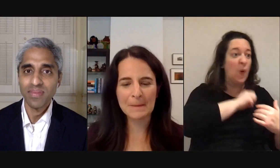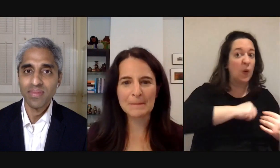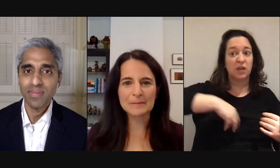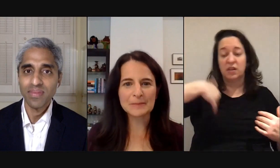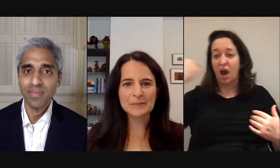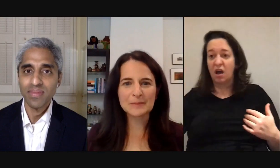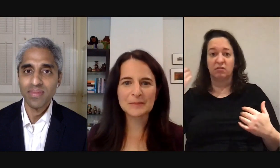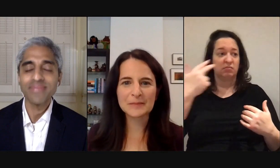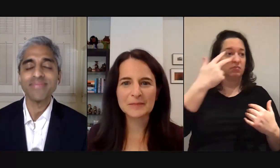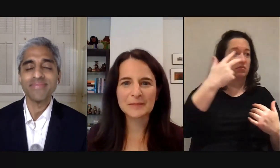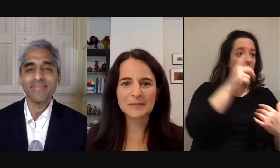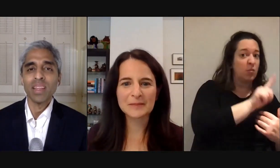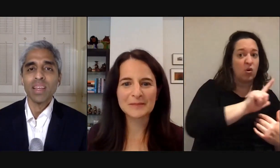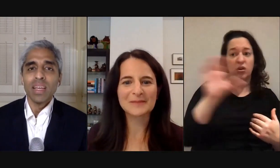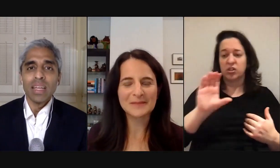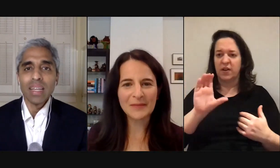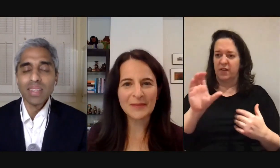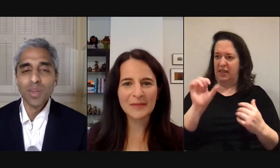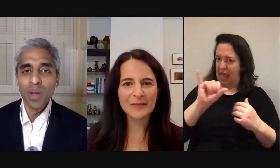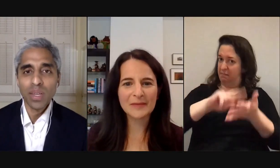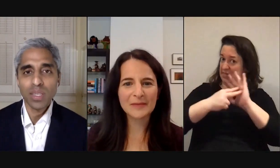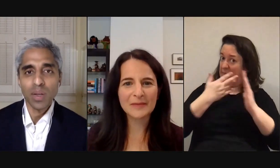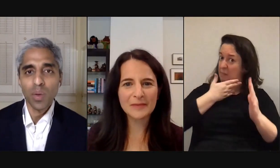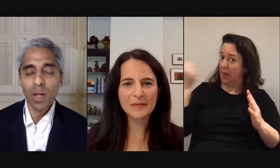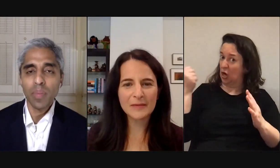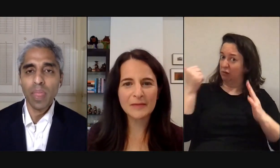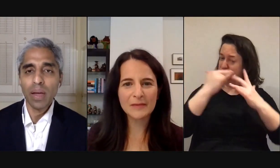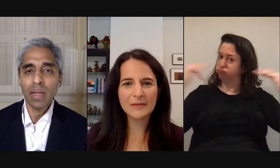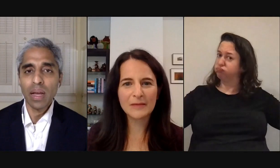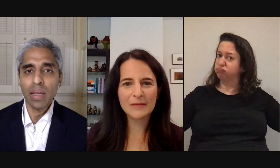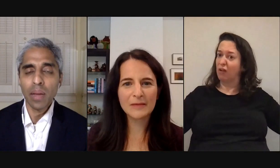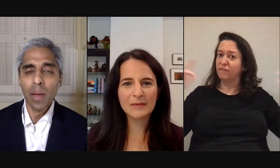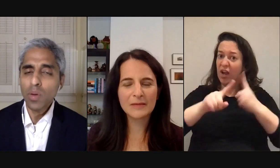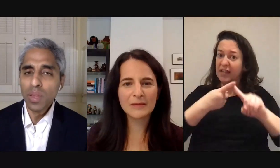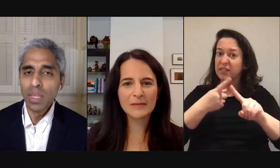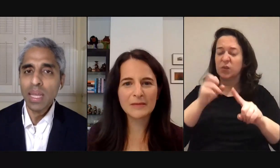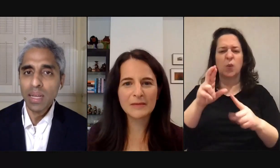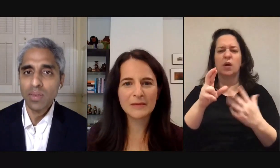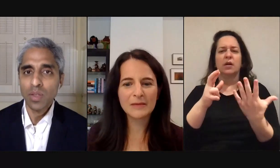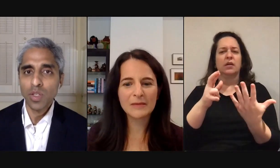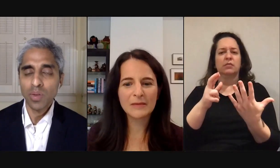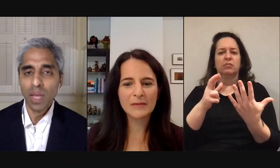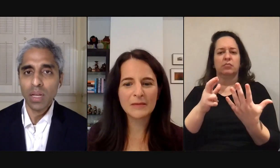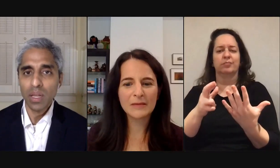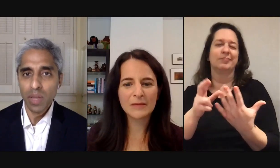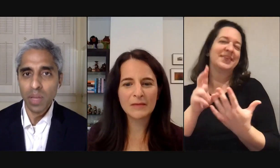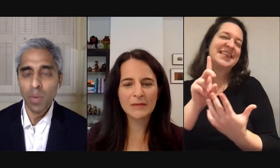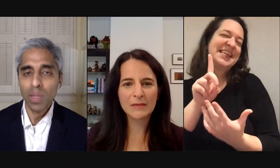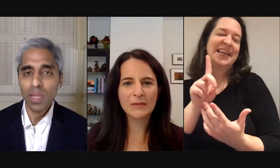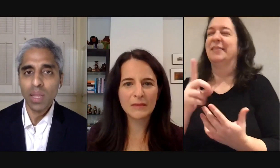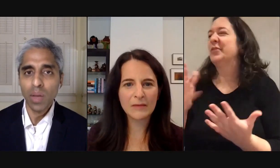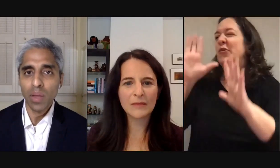that's a great question well i don't know that the data necessarily shows that